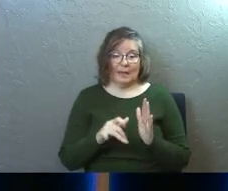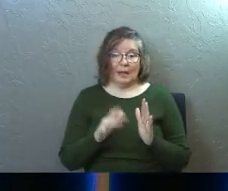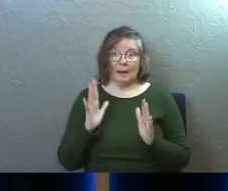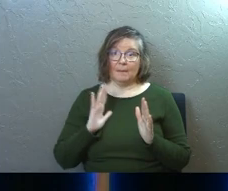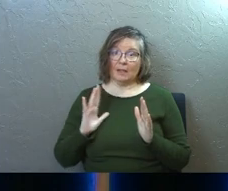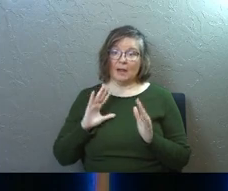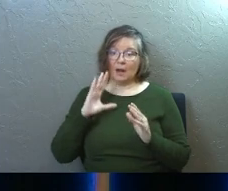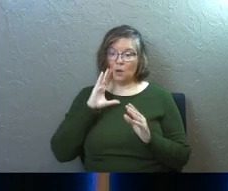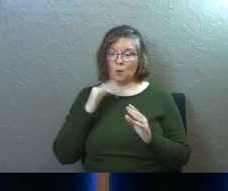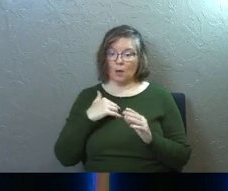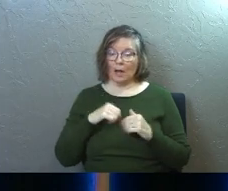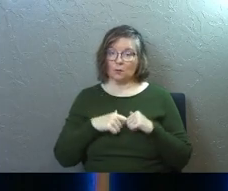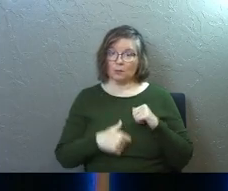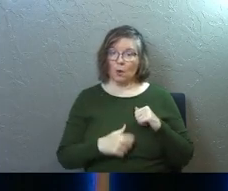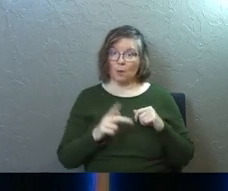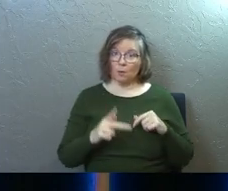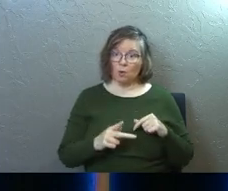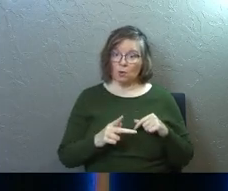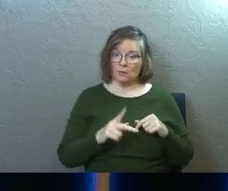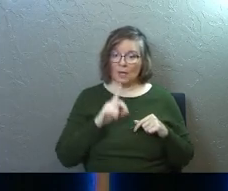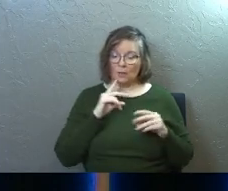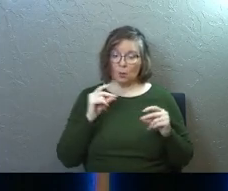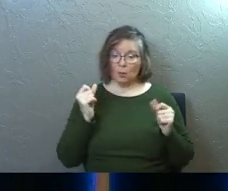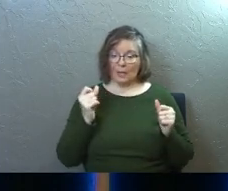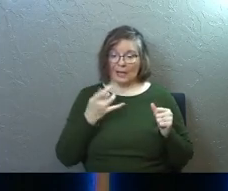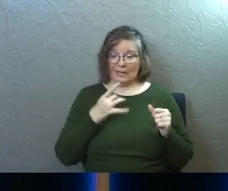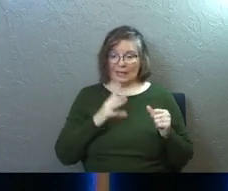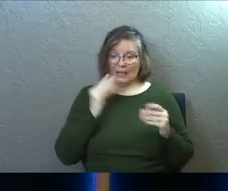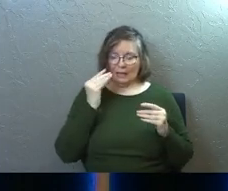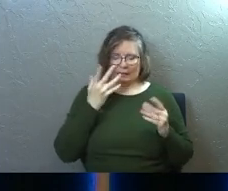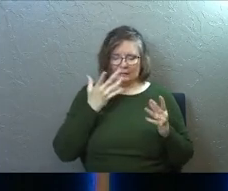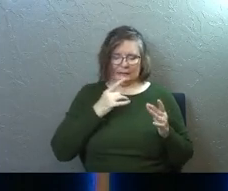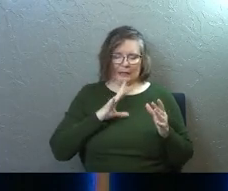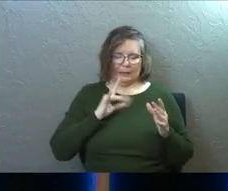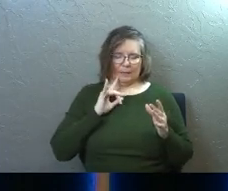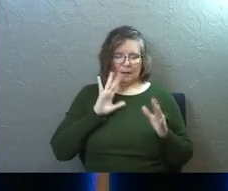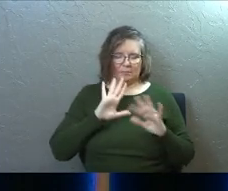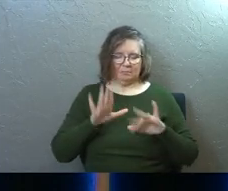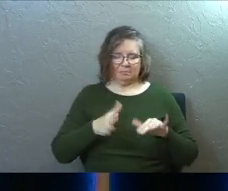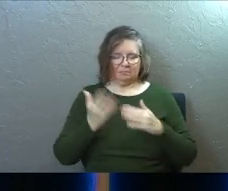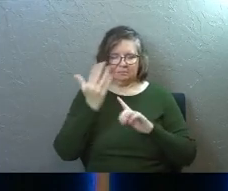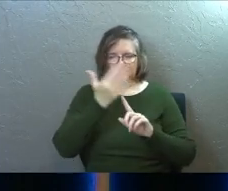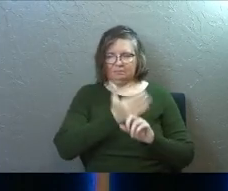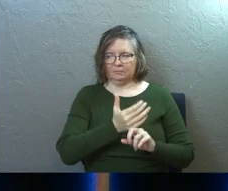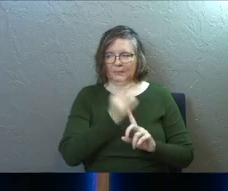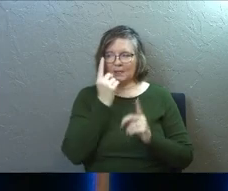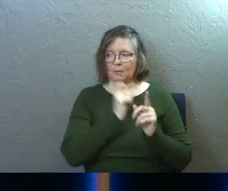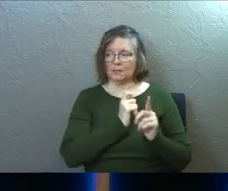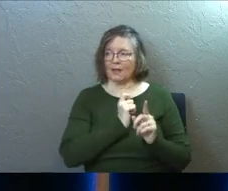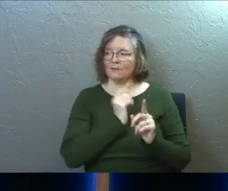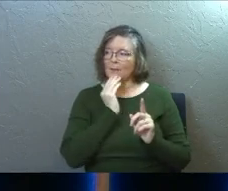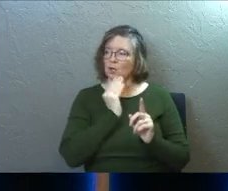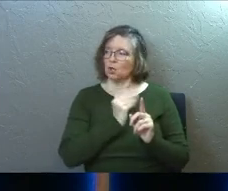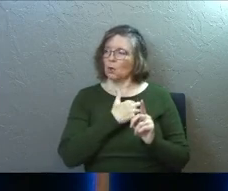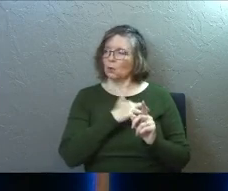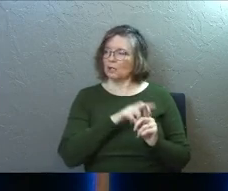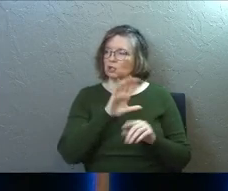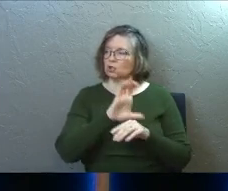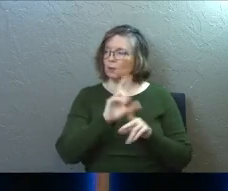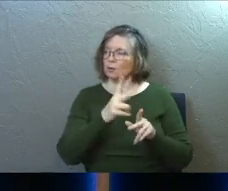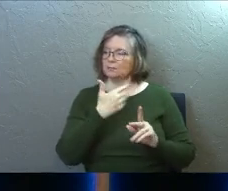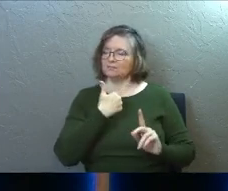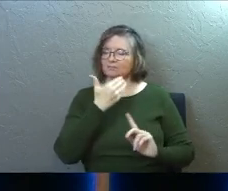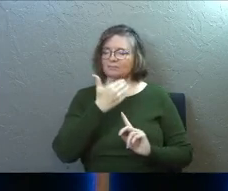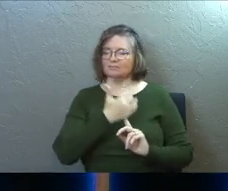back then I knew I was a broken person and then really quickly, I didn't like thinking about that anymore. And I started considering myself a good religious church